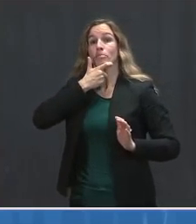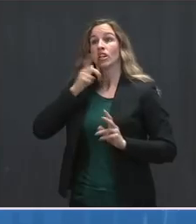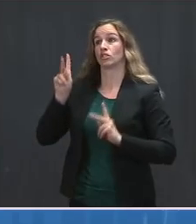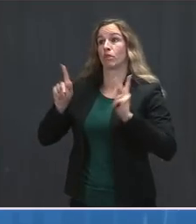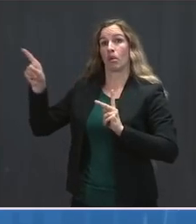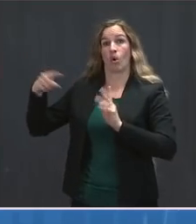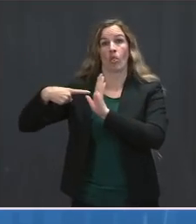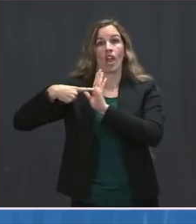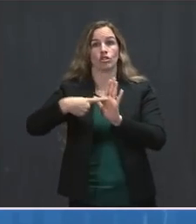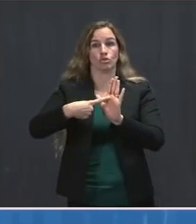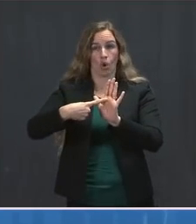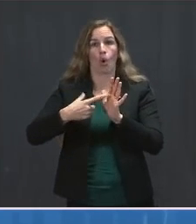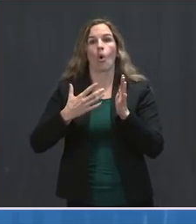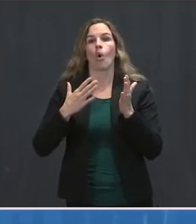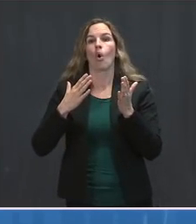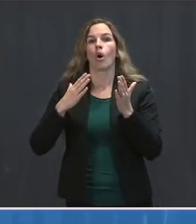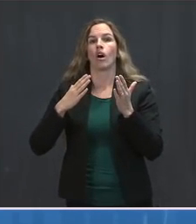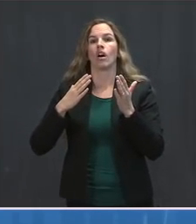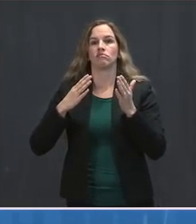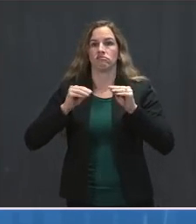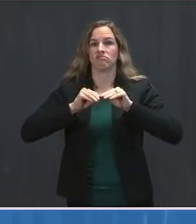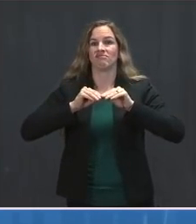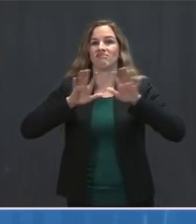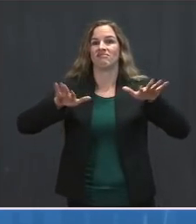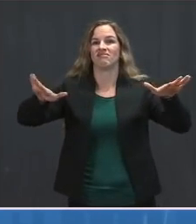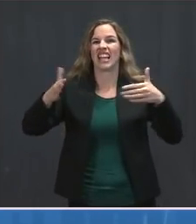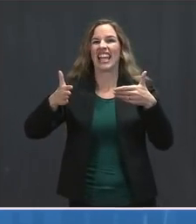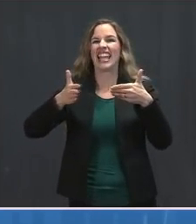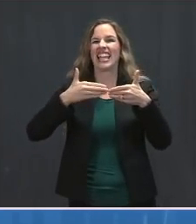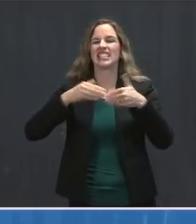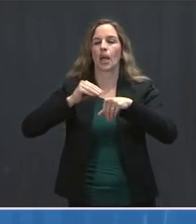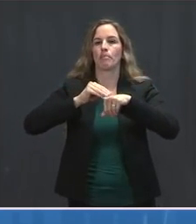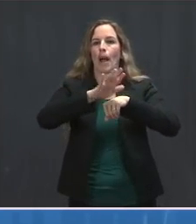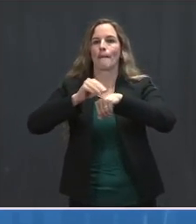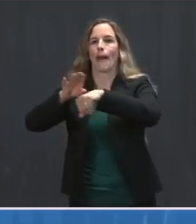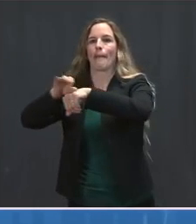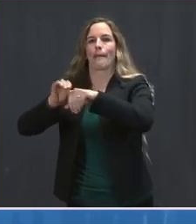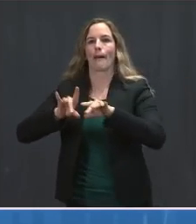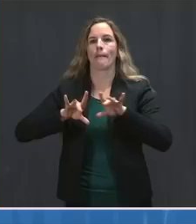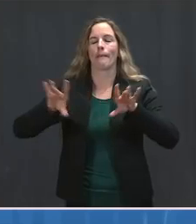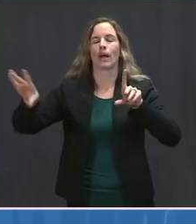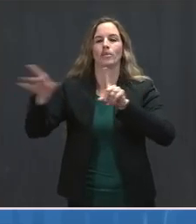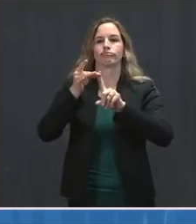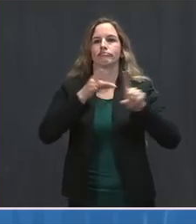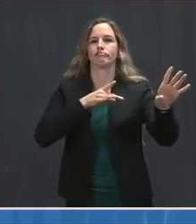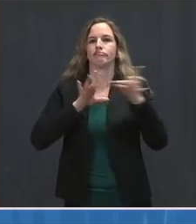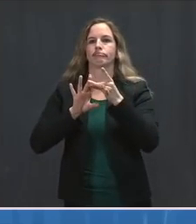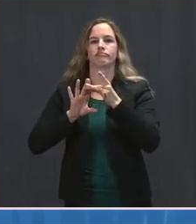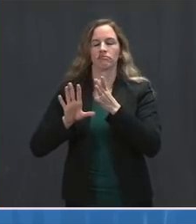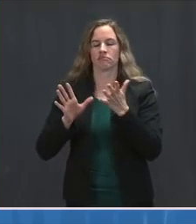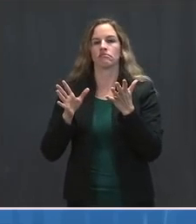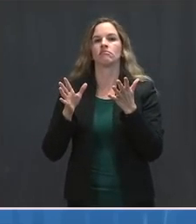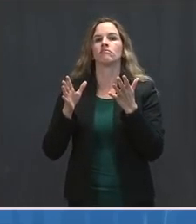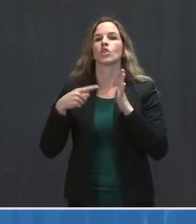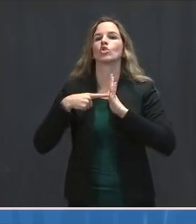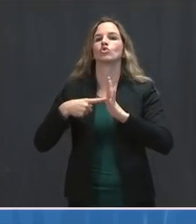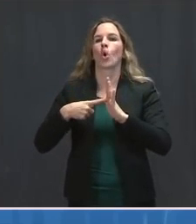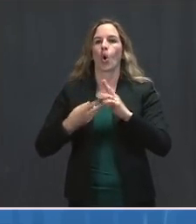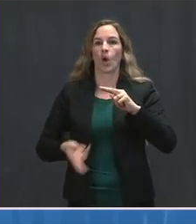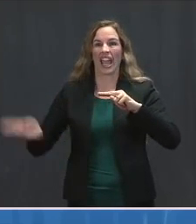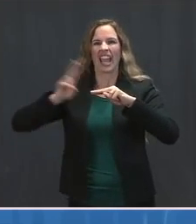increase in efficiency of transmissibility, as well as a recent paper showing that there was some increase in